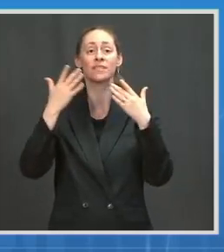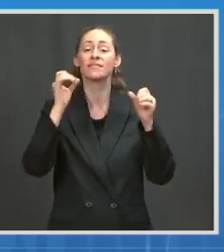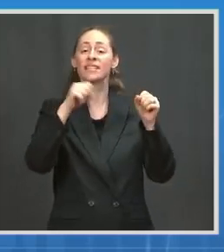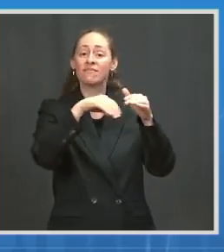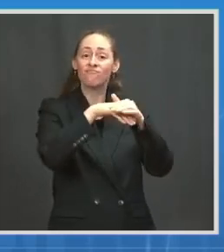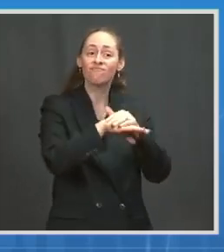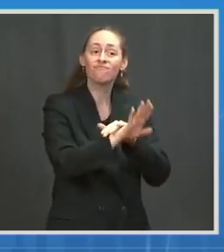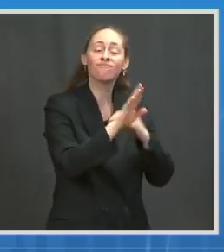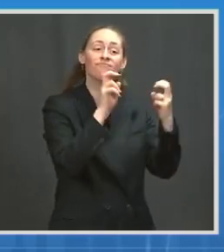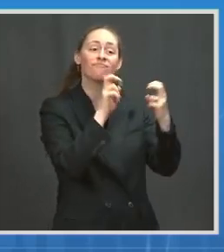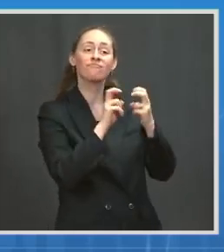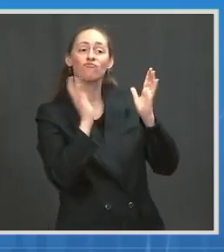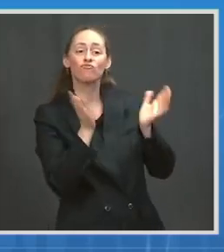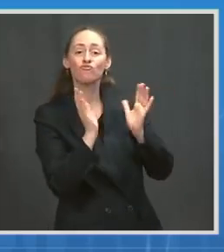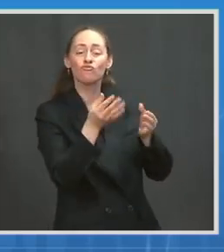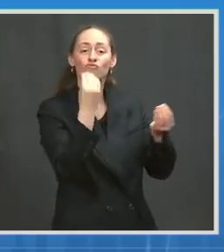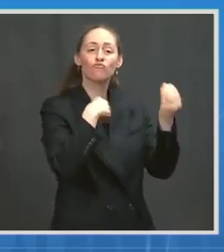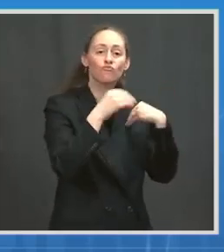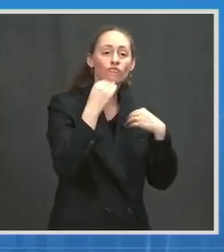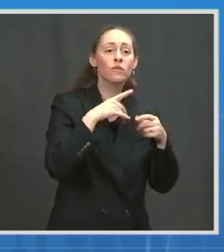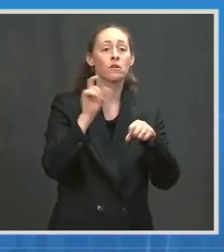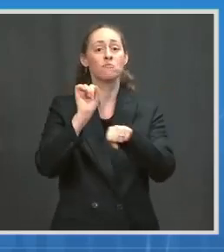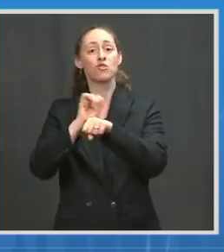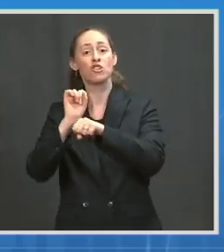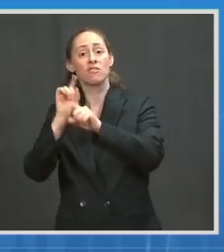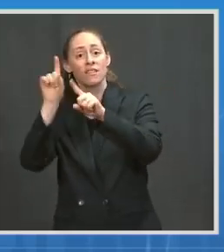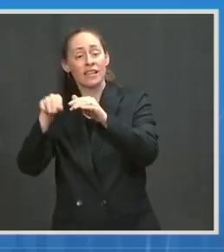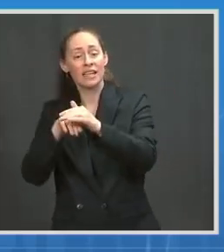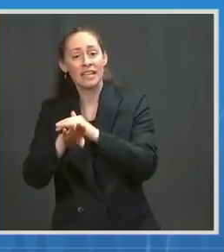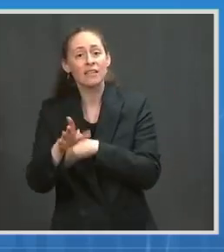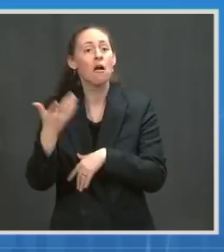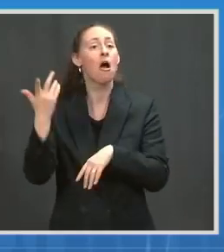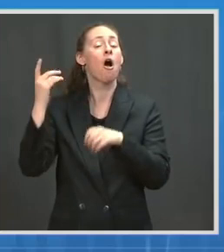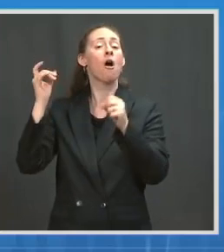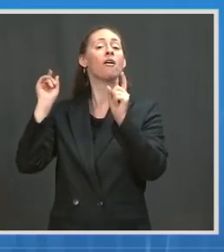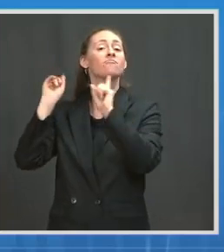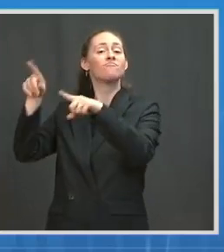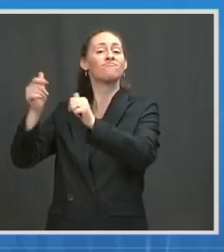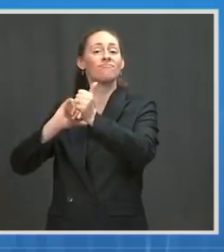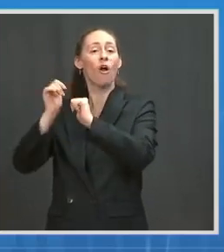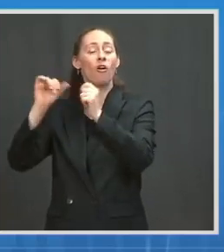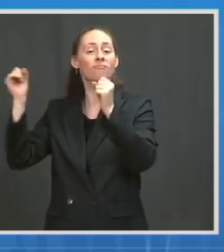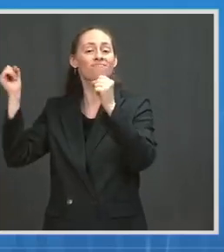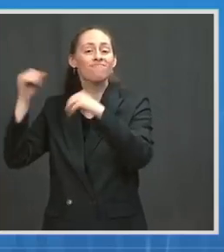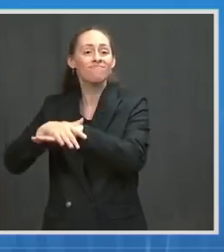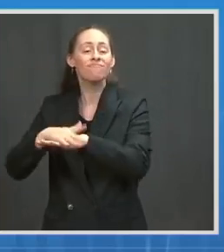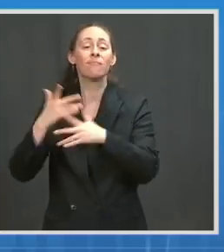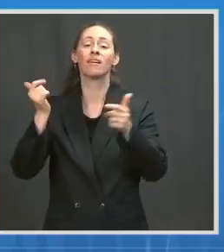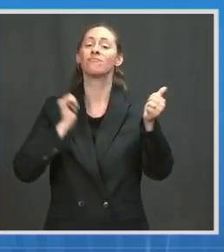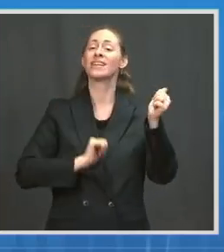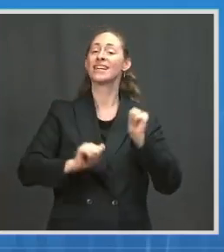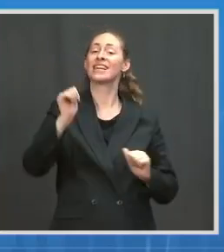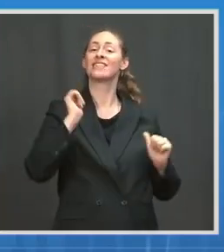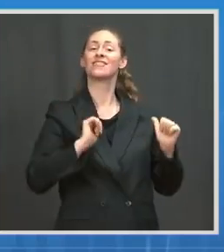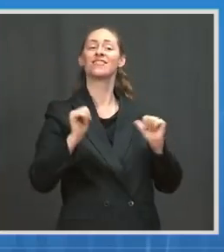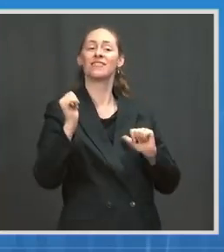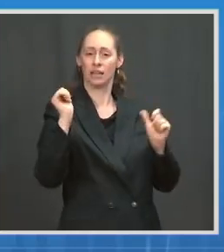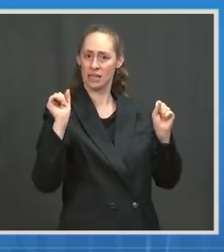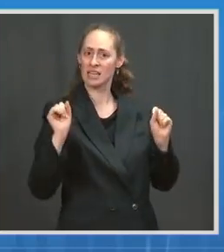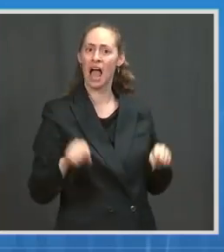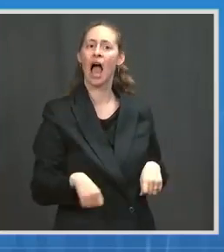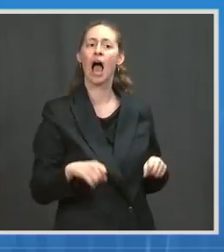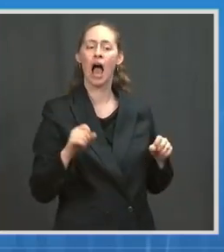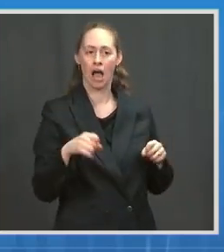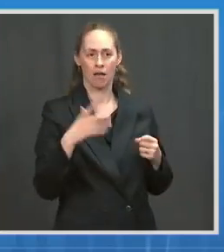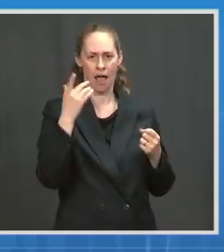to sports arenas, to theaters, to things like that. I don't know exactly which it's going to be and which will come first, but the